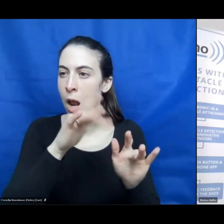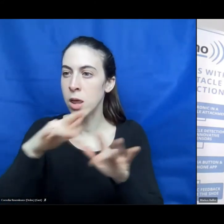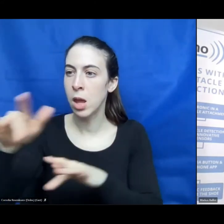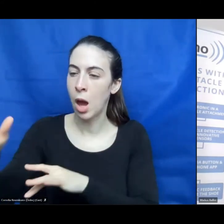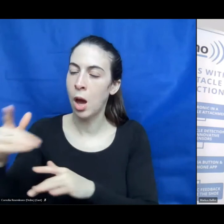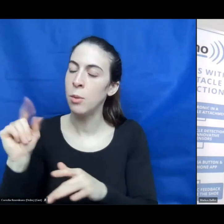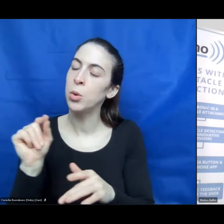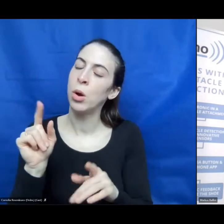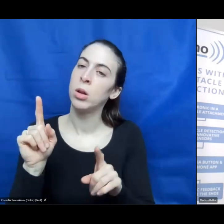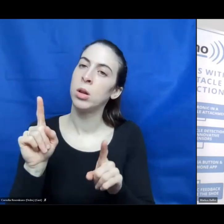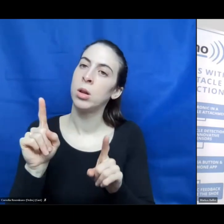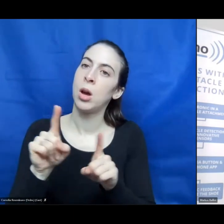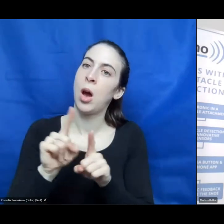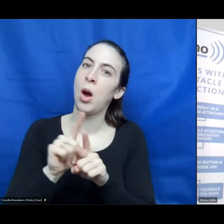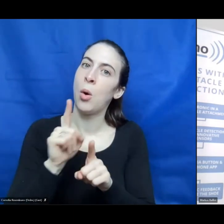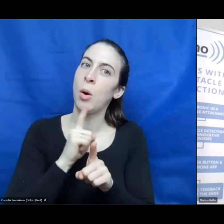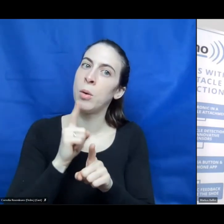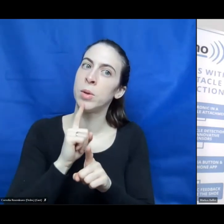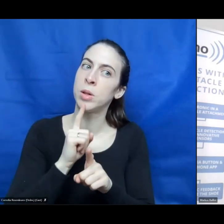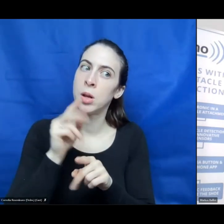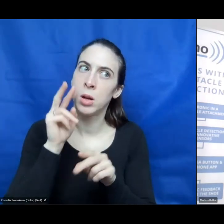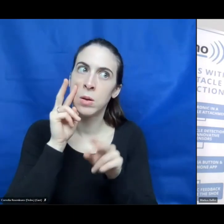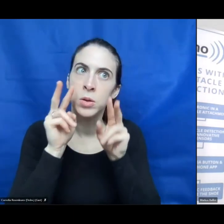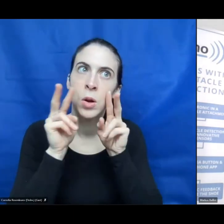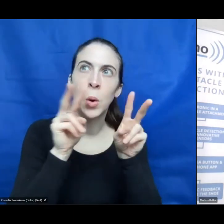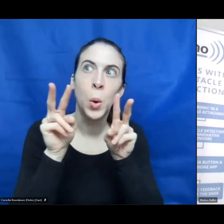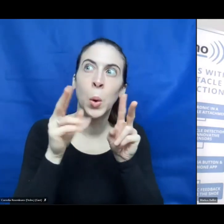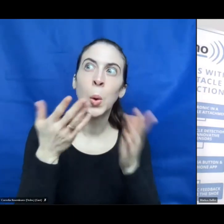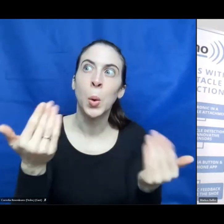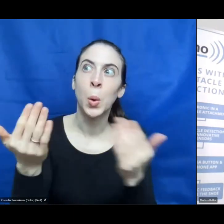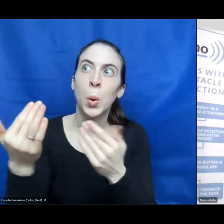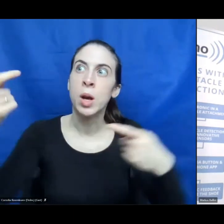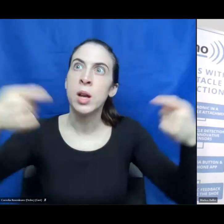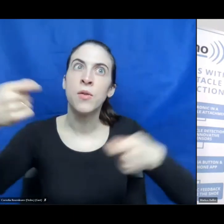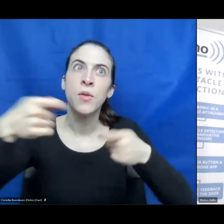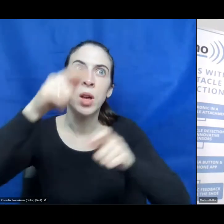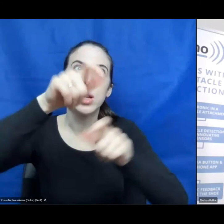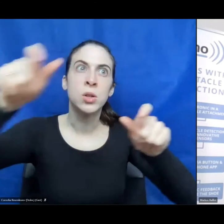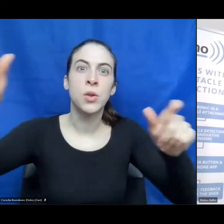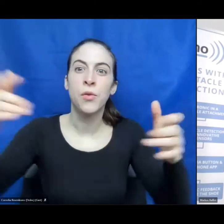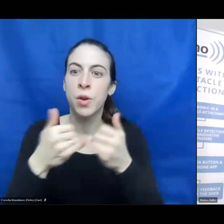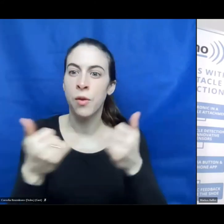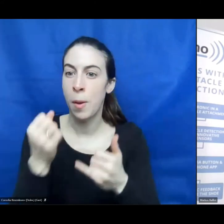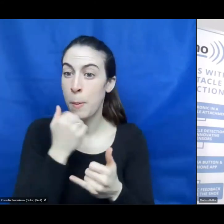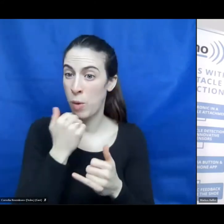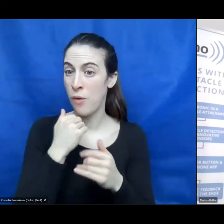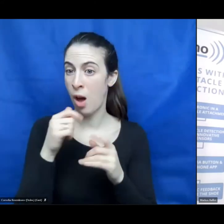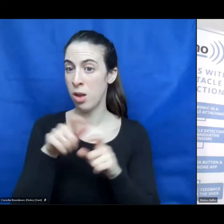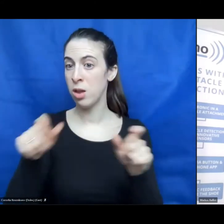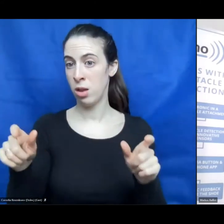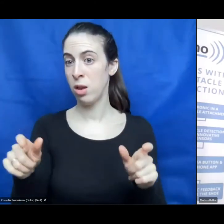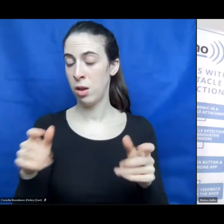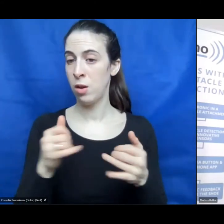to look for, started to looking for investments, investors, private people who